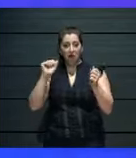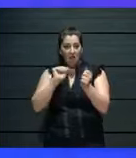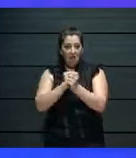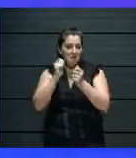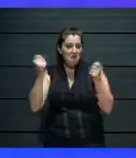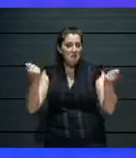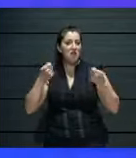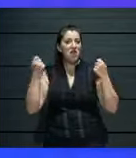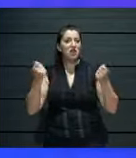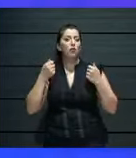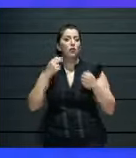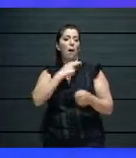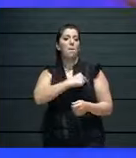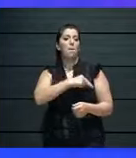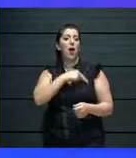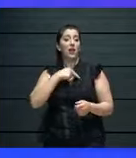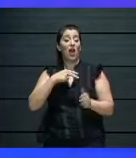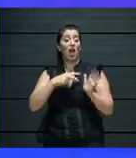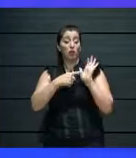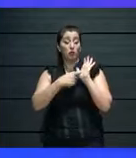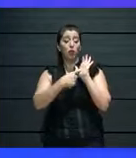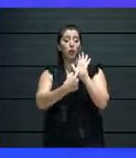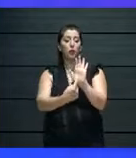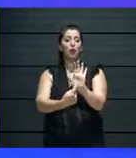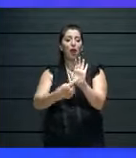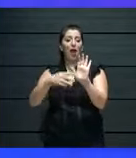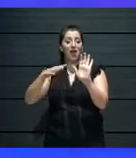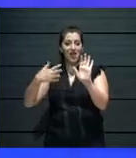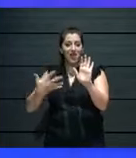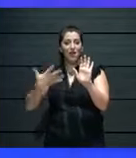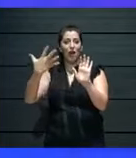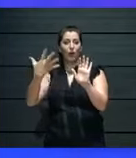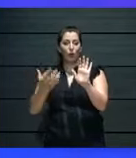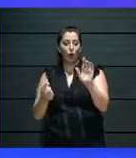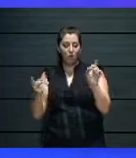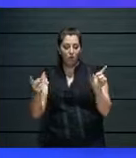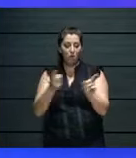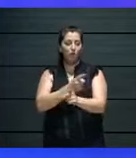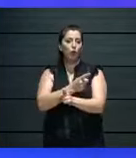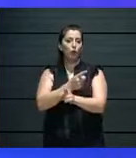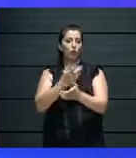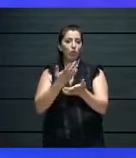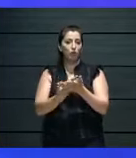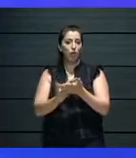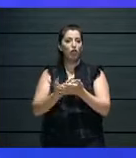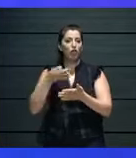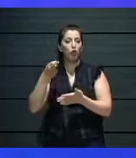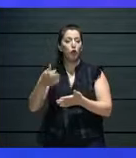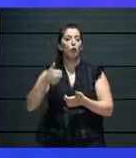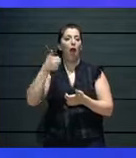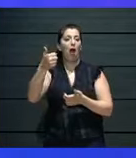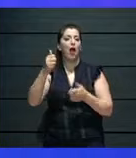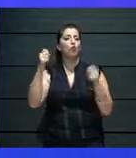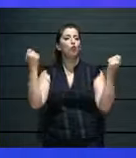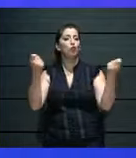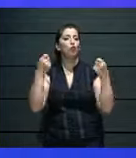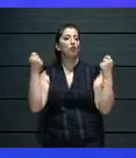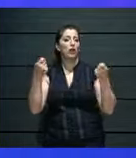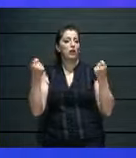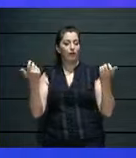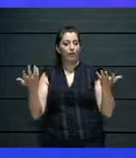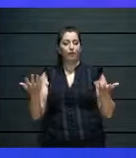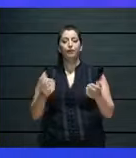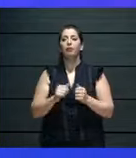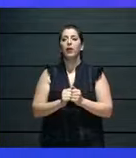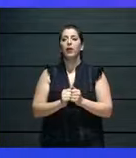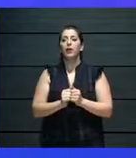pure and clear example of the way to go. So, yes, as Arts Council Malta, both the private and public